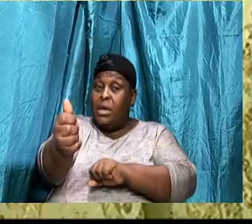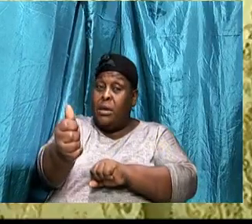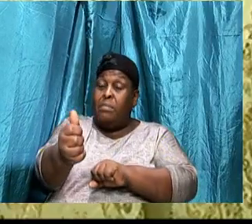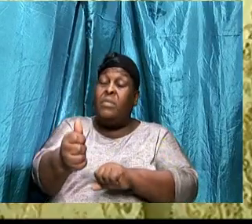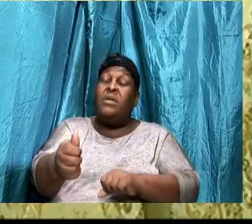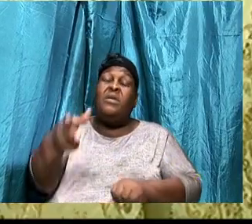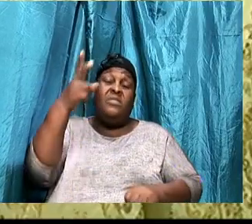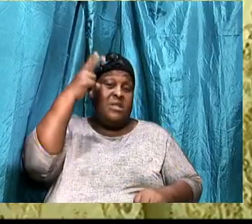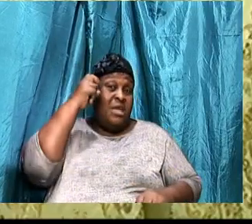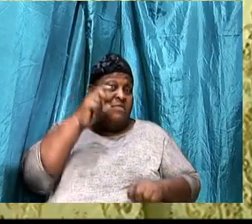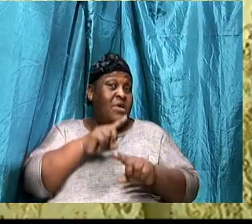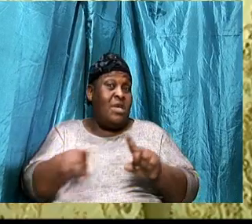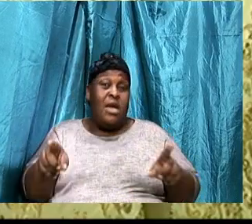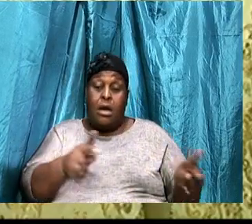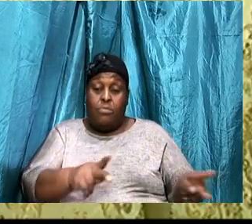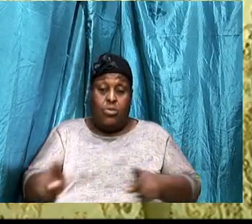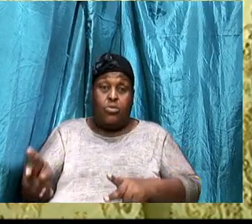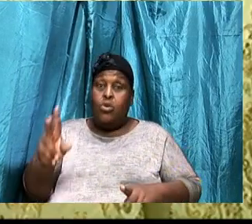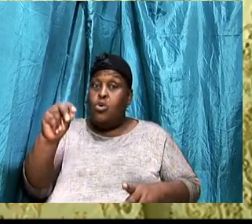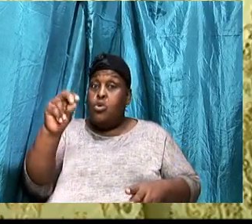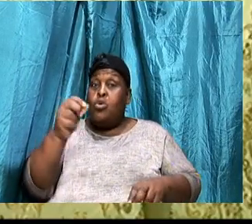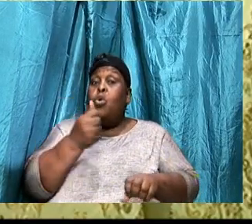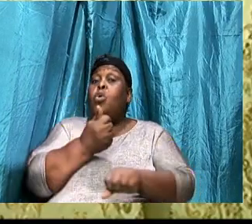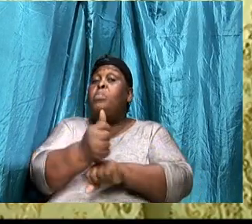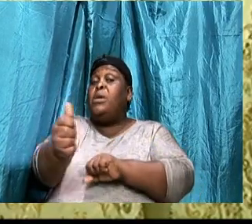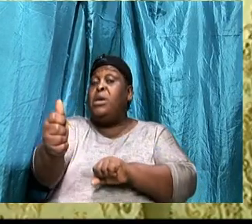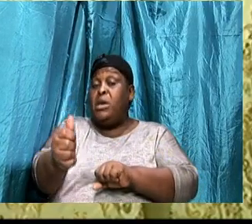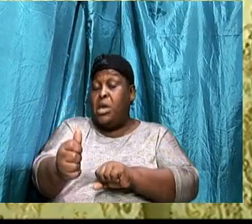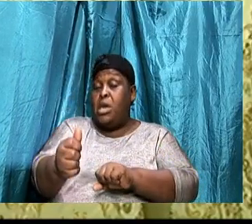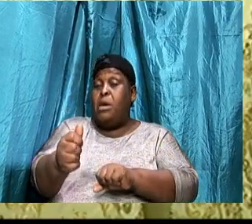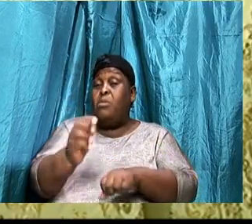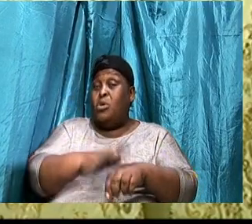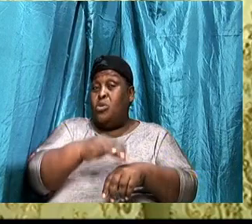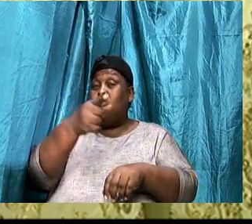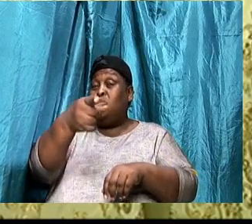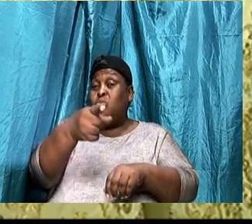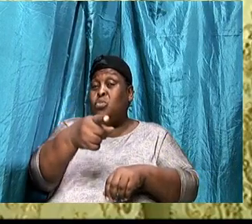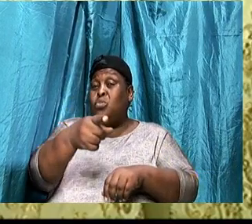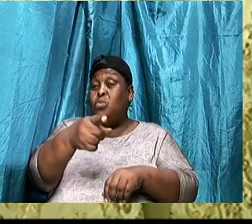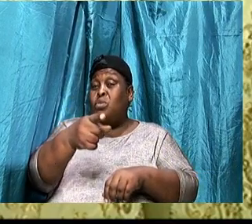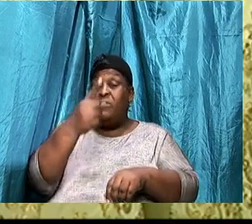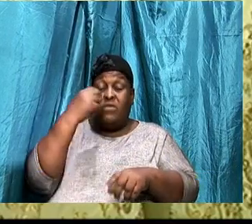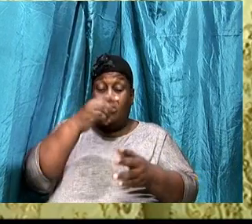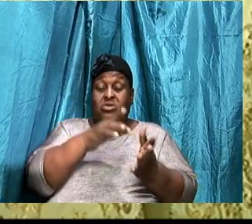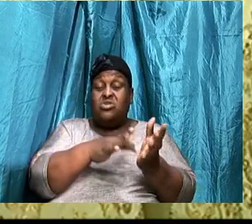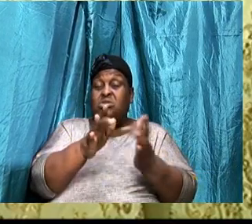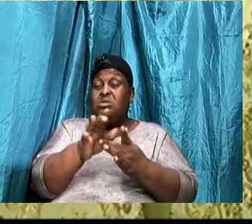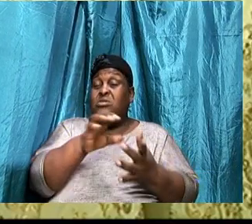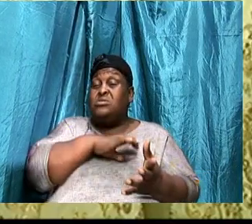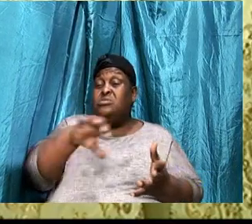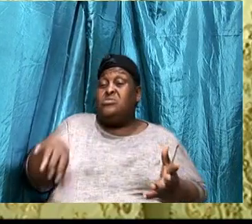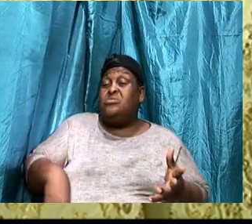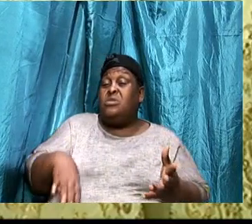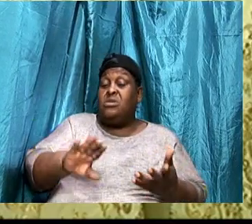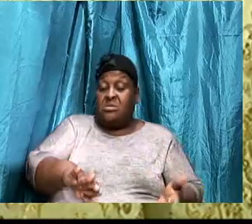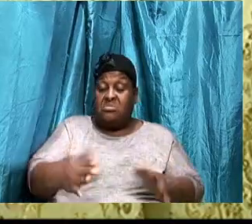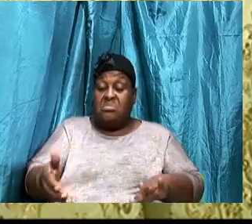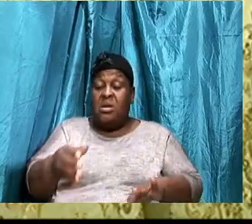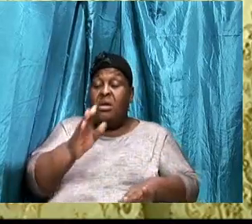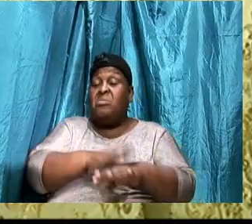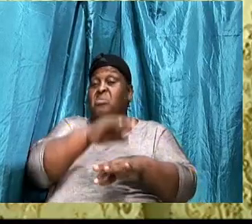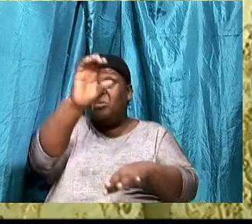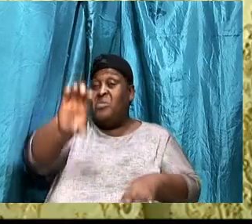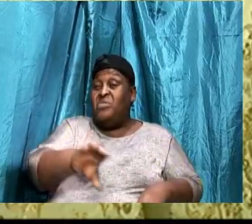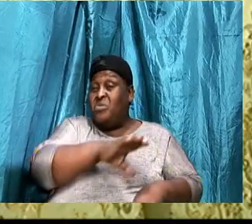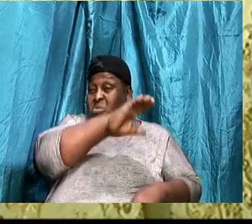At your feet, Because Jesus Christ, When he died on the cross, Took all of that blame, Once, You have